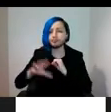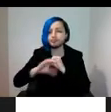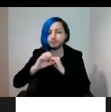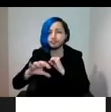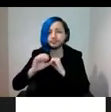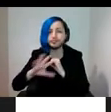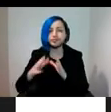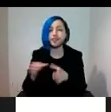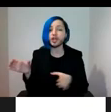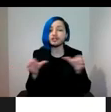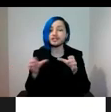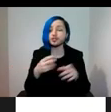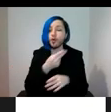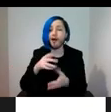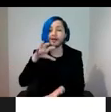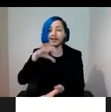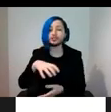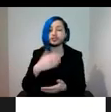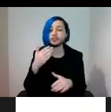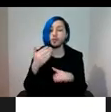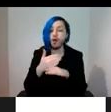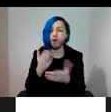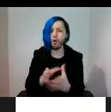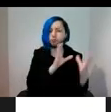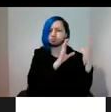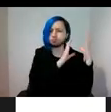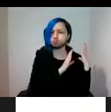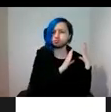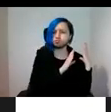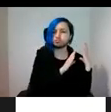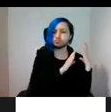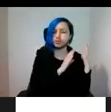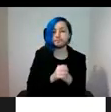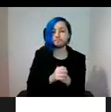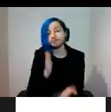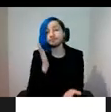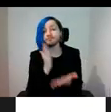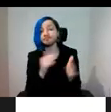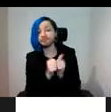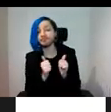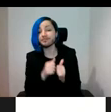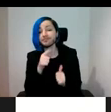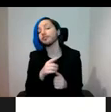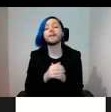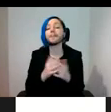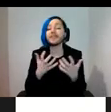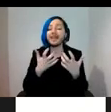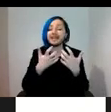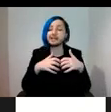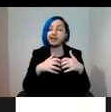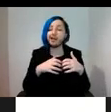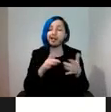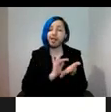institution's work is heavy. Indeed, presented with the challenges of technical obsolescence, the legal